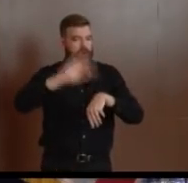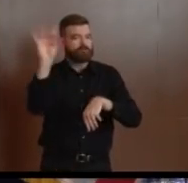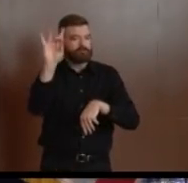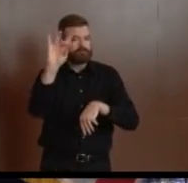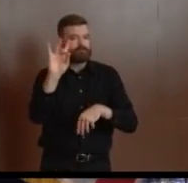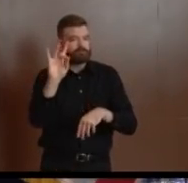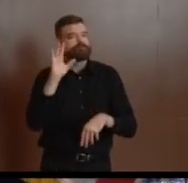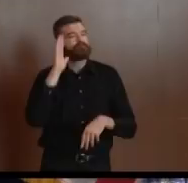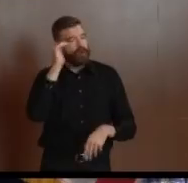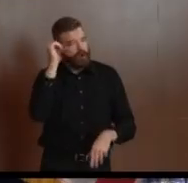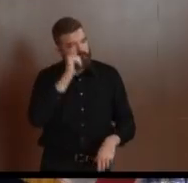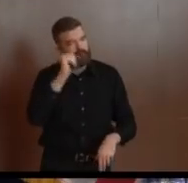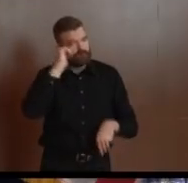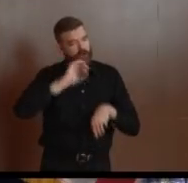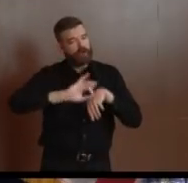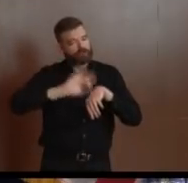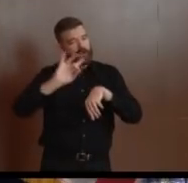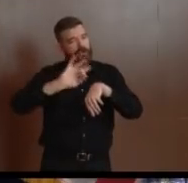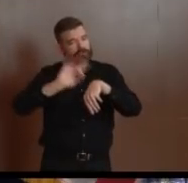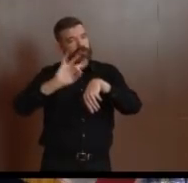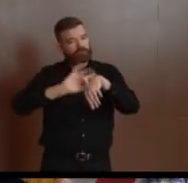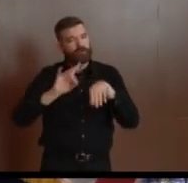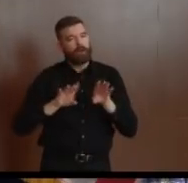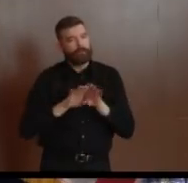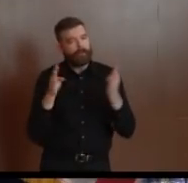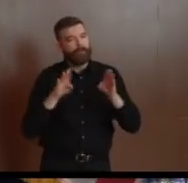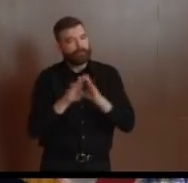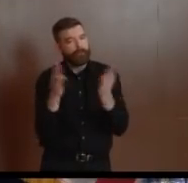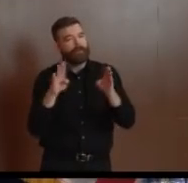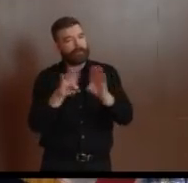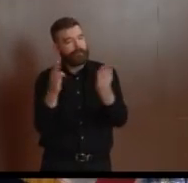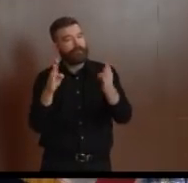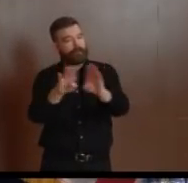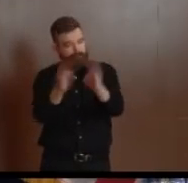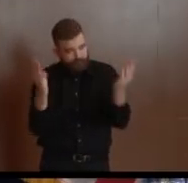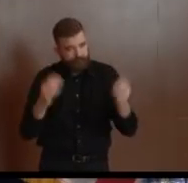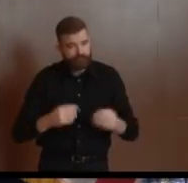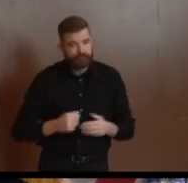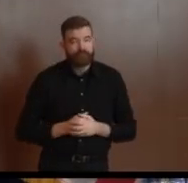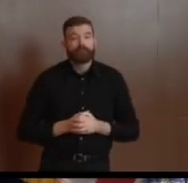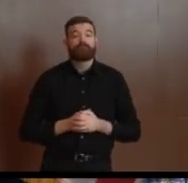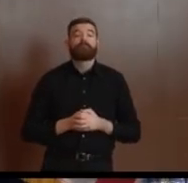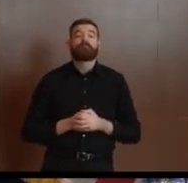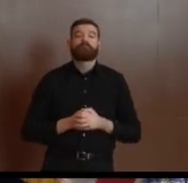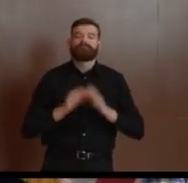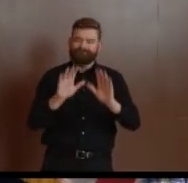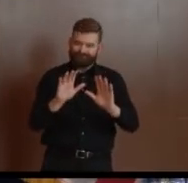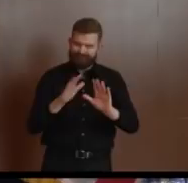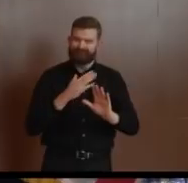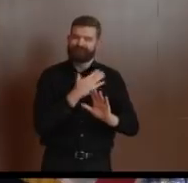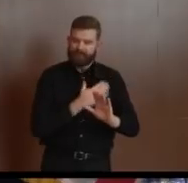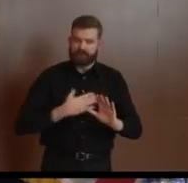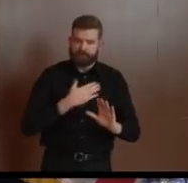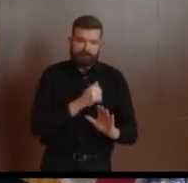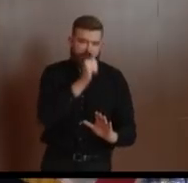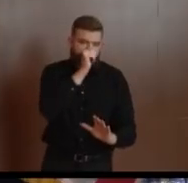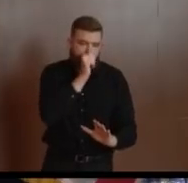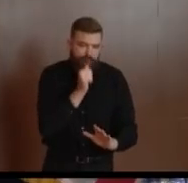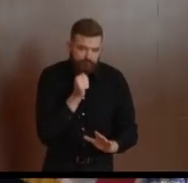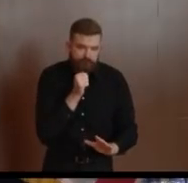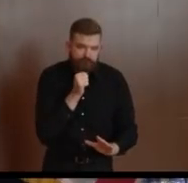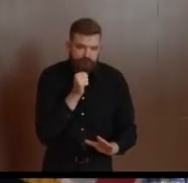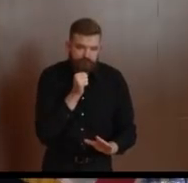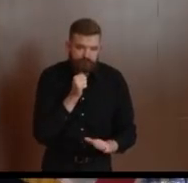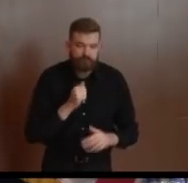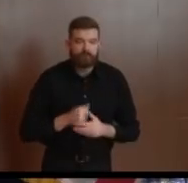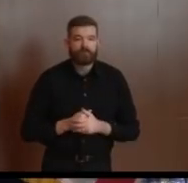everyone to please be patient. And we know this has required patience. We've seen the stories. We've heard them directly from folks who